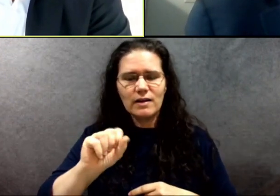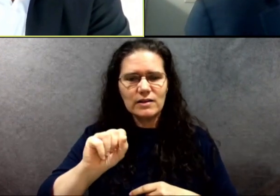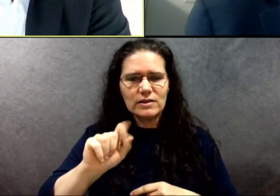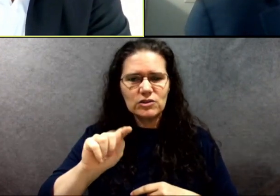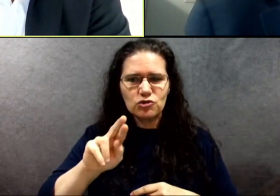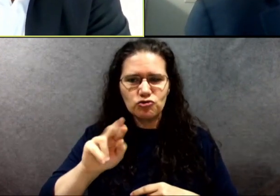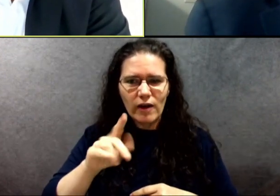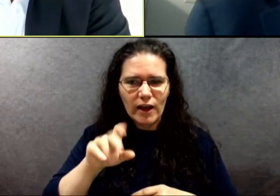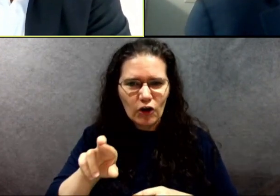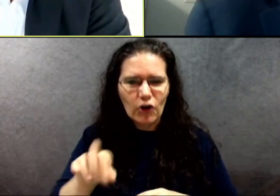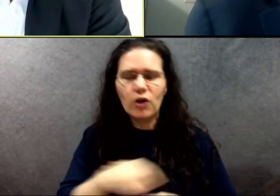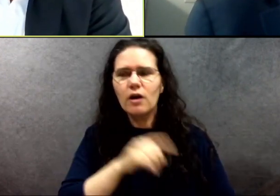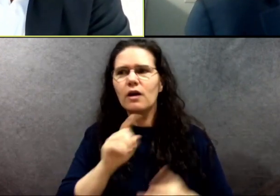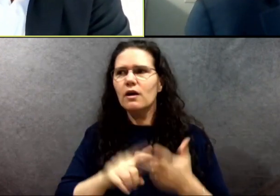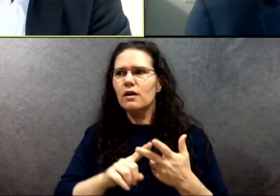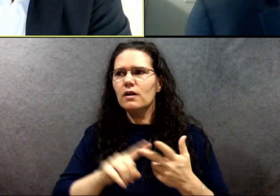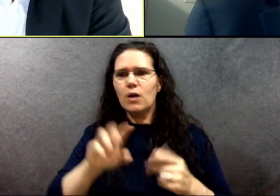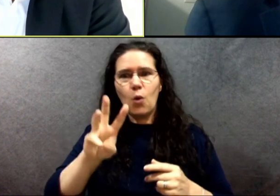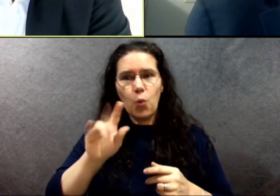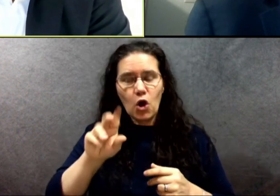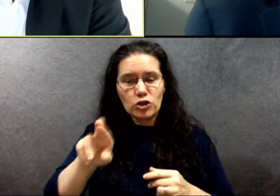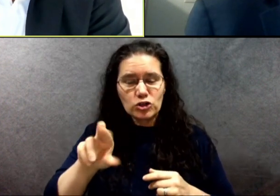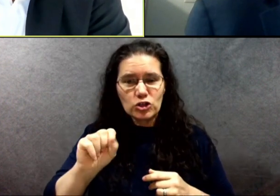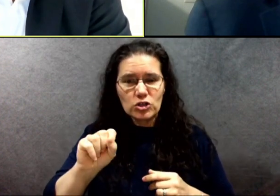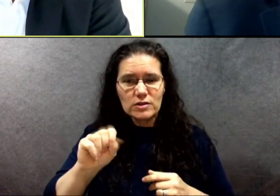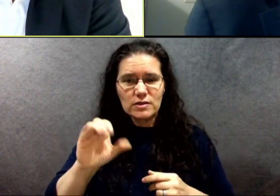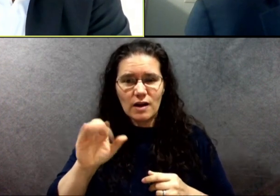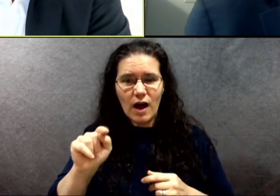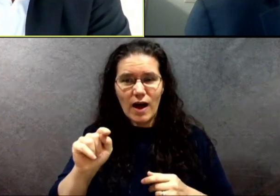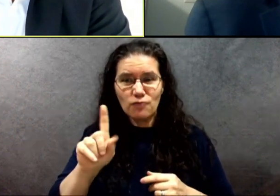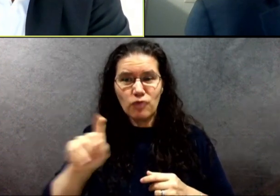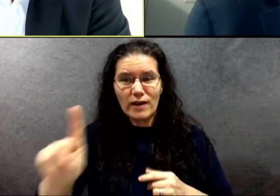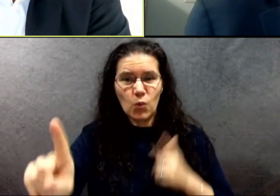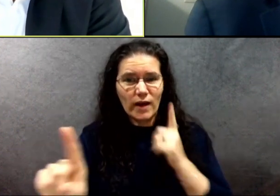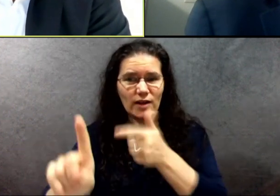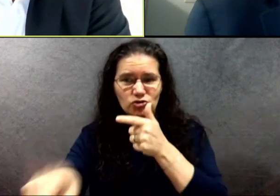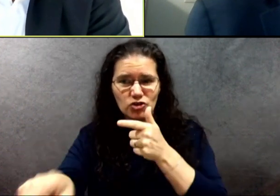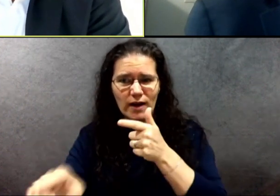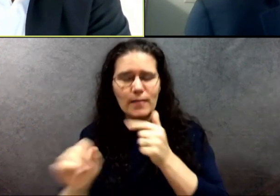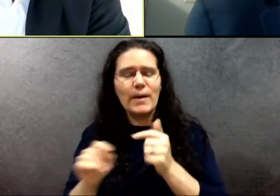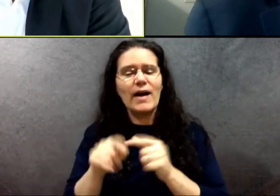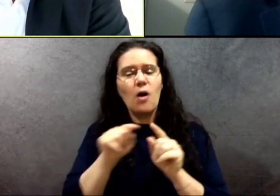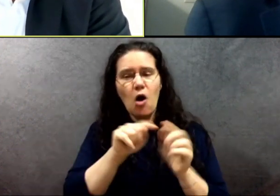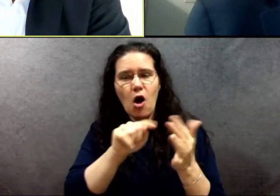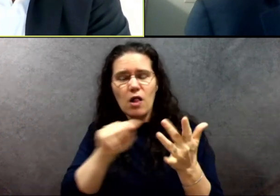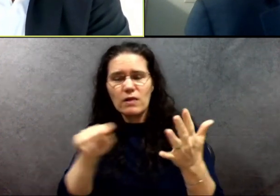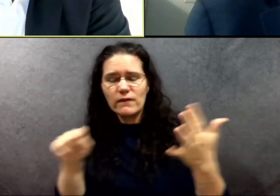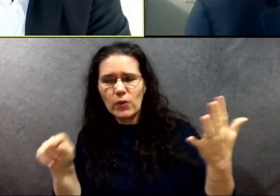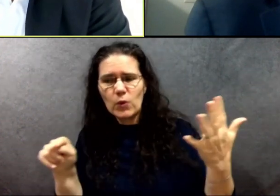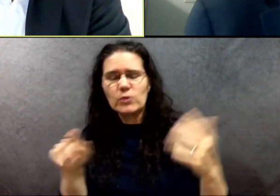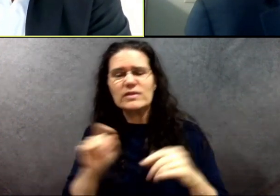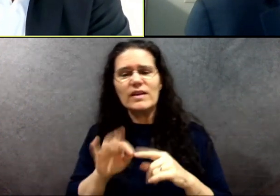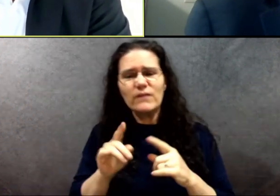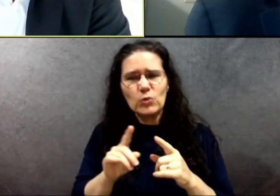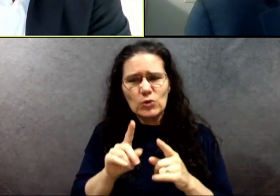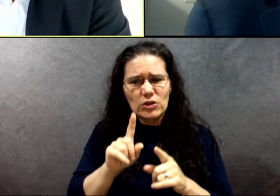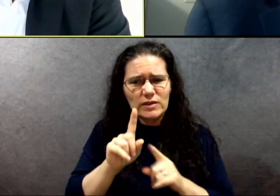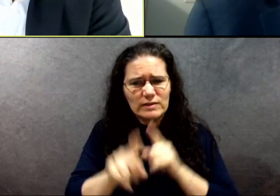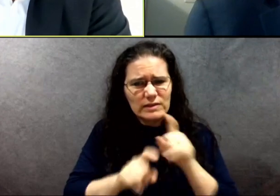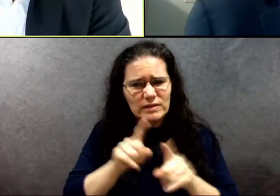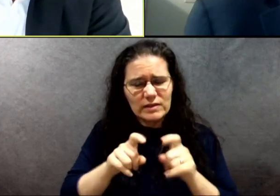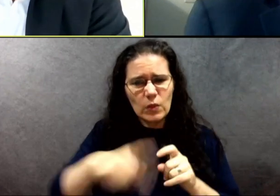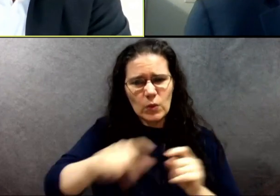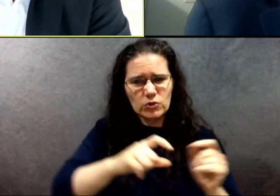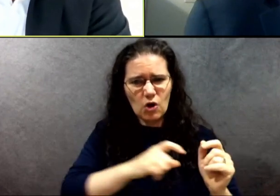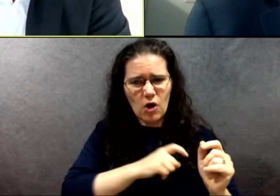in the back as he was running away. That if you could dig into those officers writings, their conversations, I think